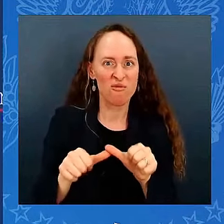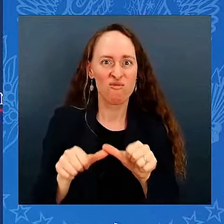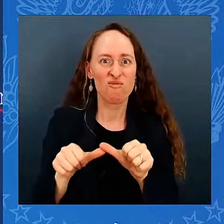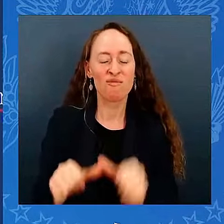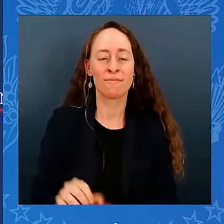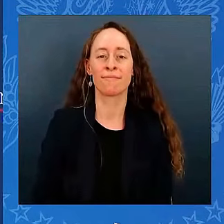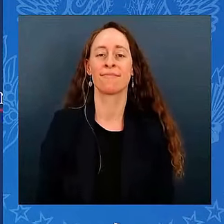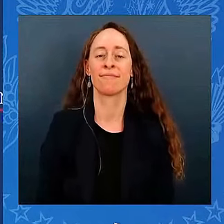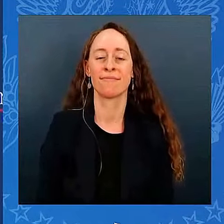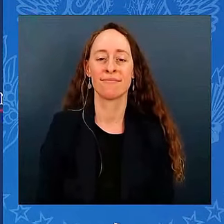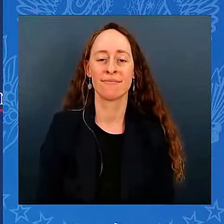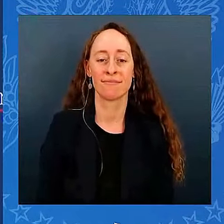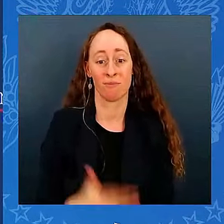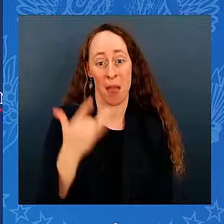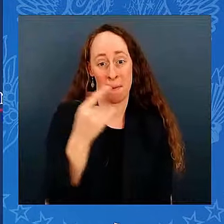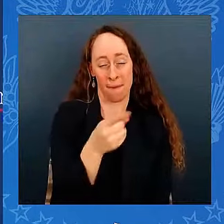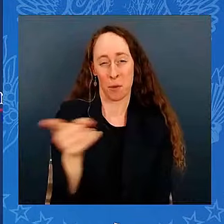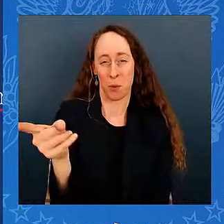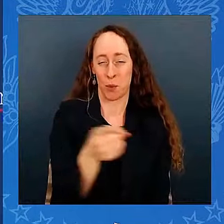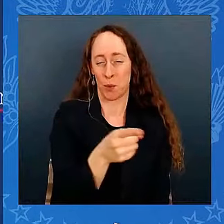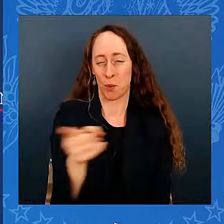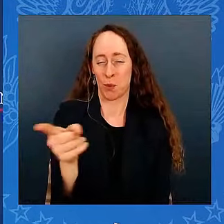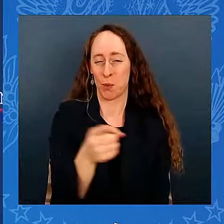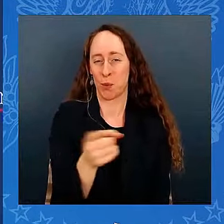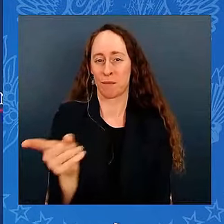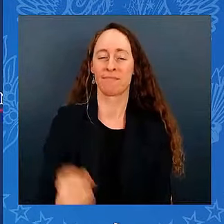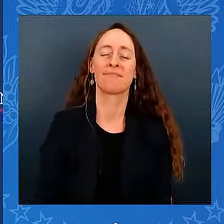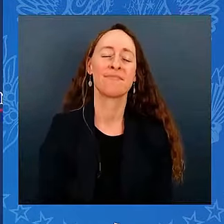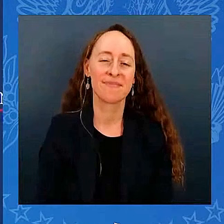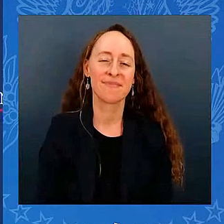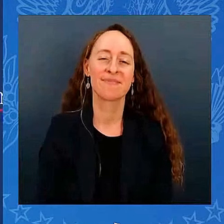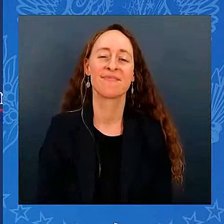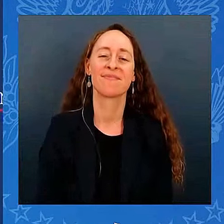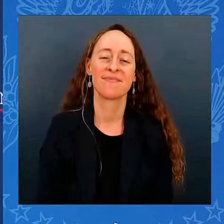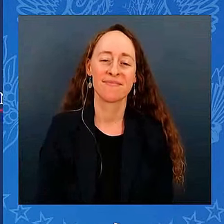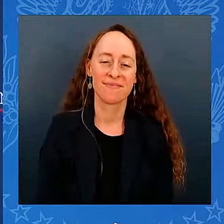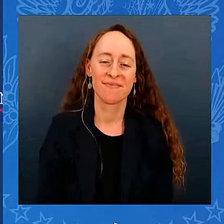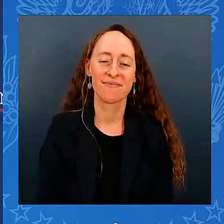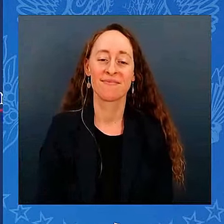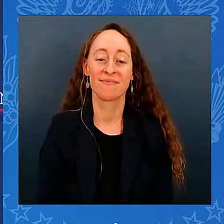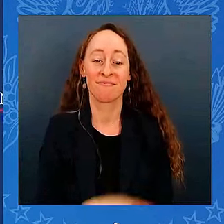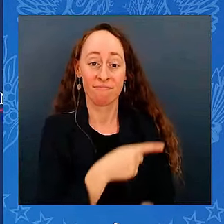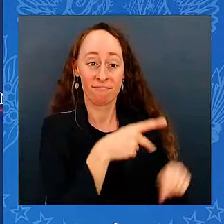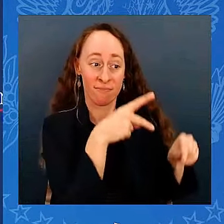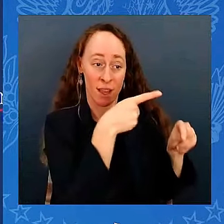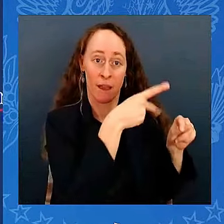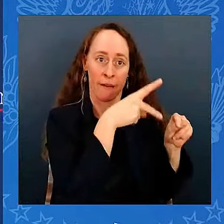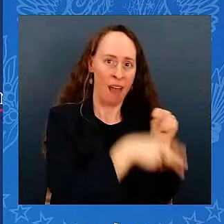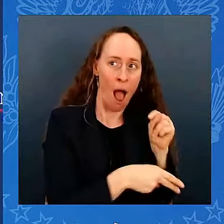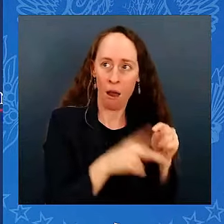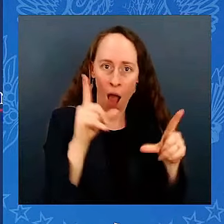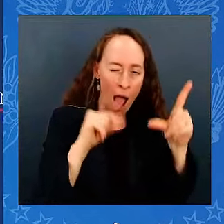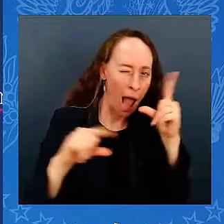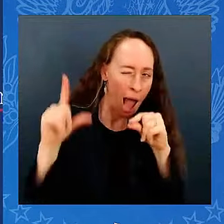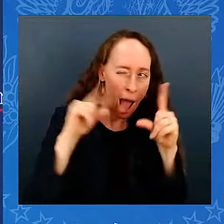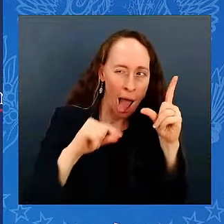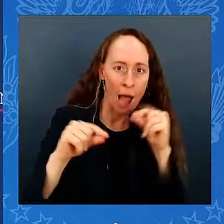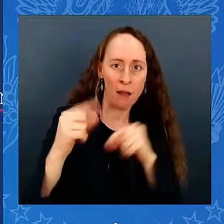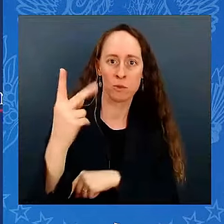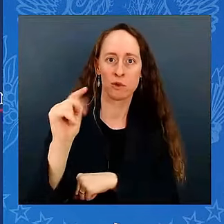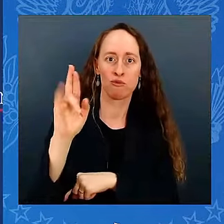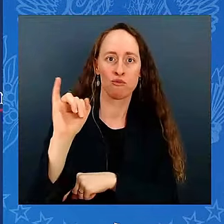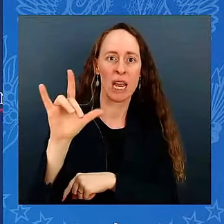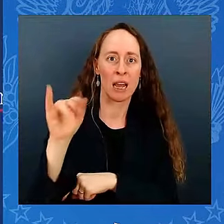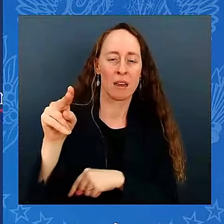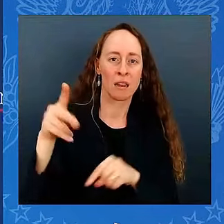My predecessor enacted a $2 trillion tax cuts that made overwhelmingly benefit of the very wealthy and the biggest corporations. Made you feel good, I'm sure.